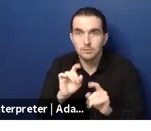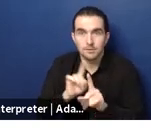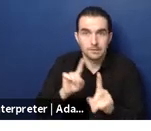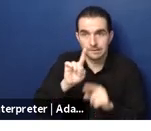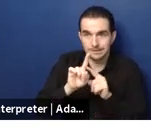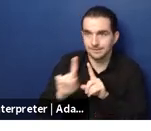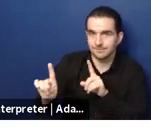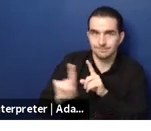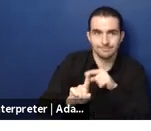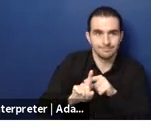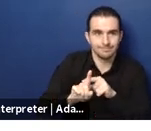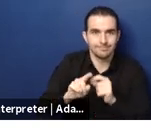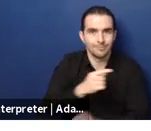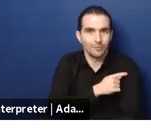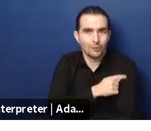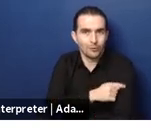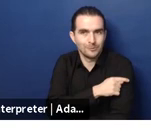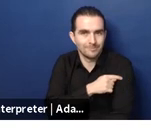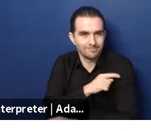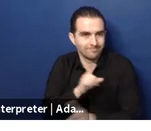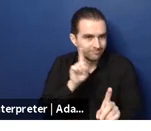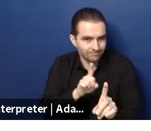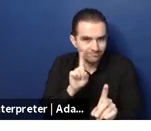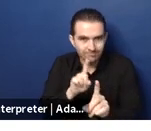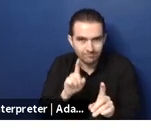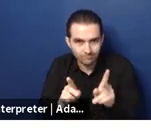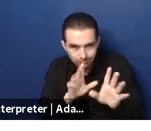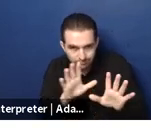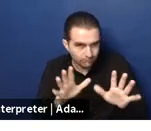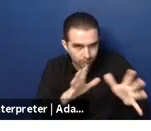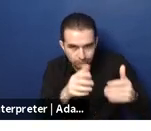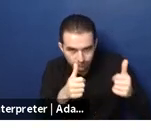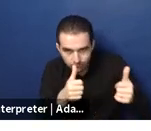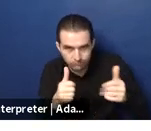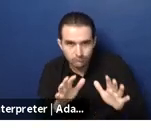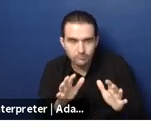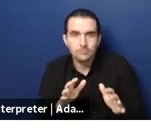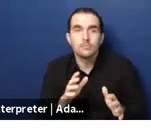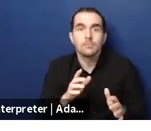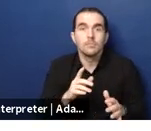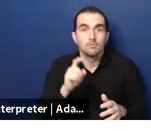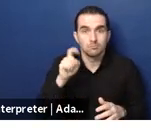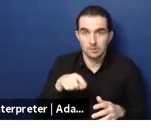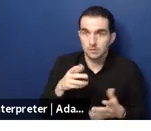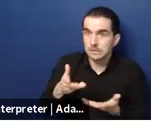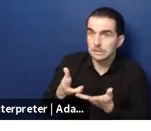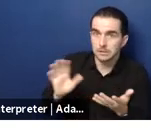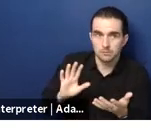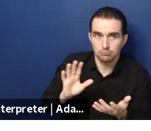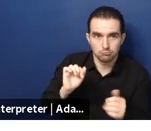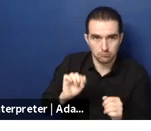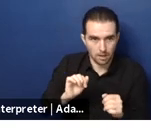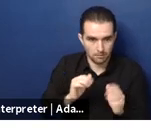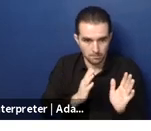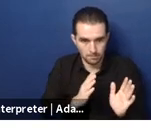caregivers um to support sort of 30 to 40 older persons as has already been highlighted thailand does have a very long